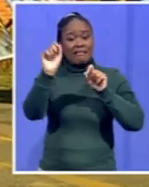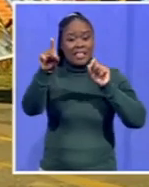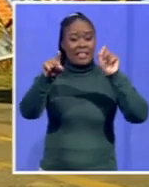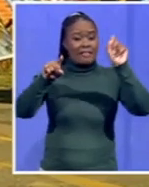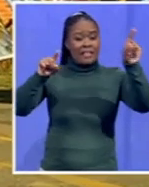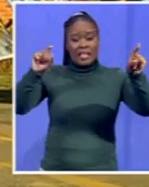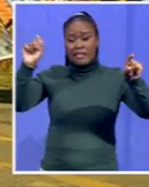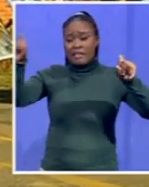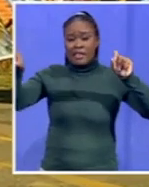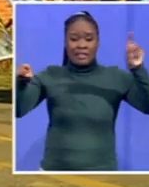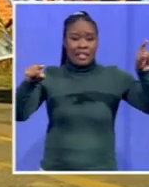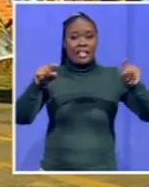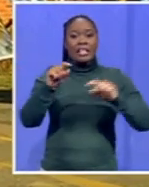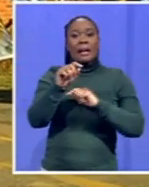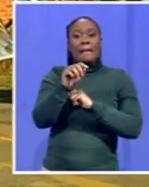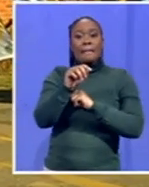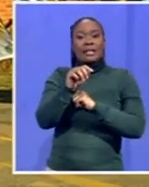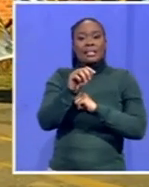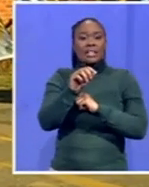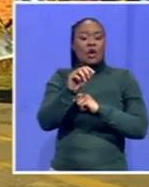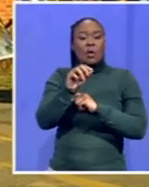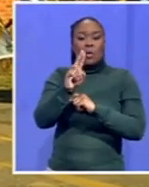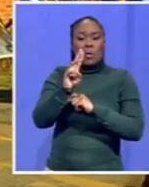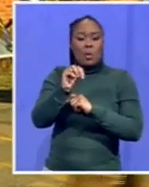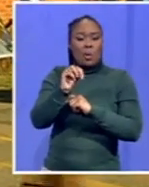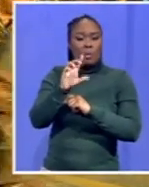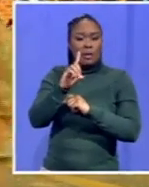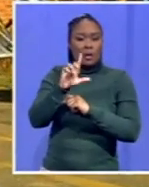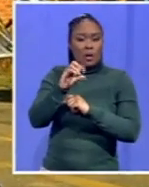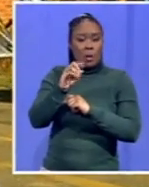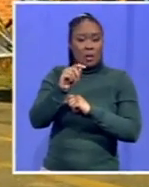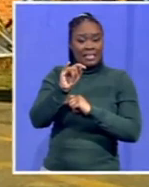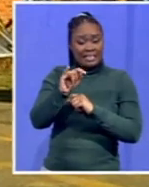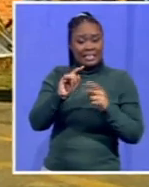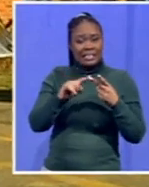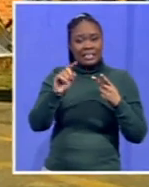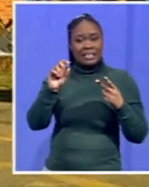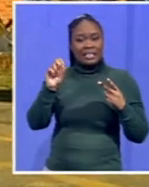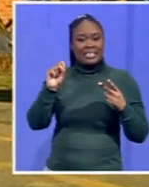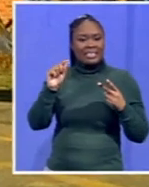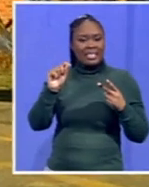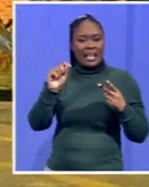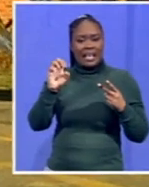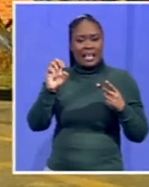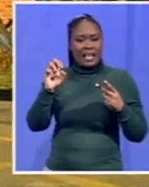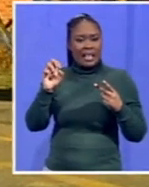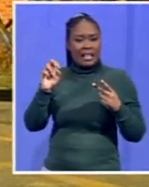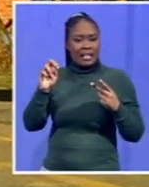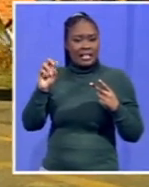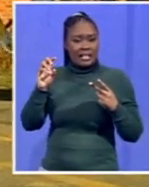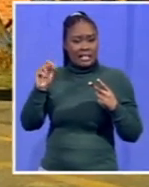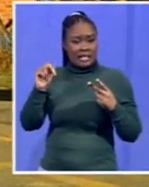Stengamena, Tongat, Umloti, which Umloti was the one that was hardest hit by the latest